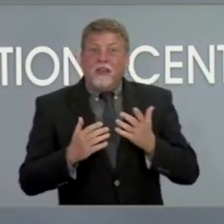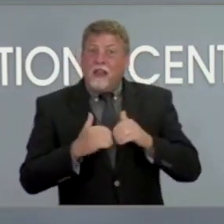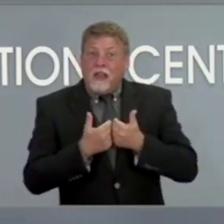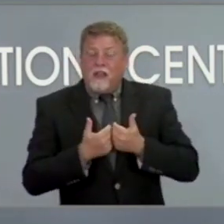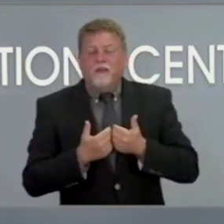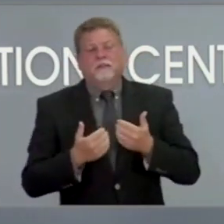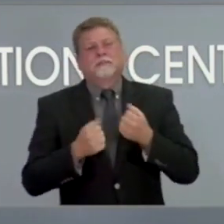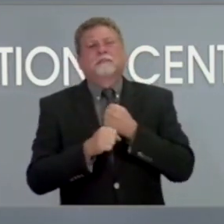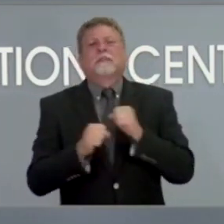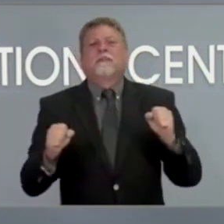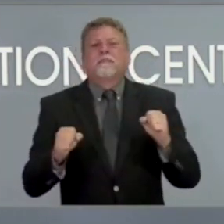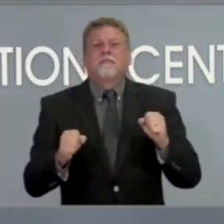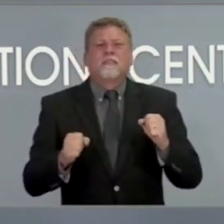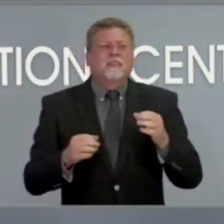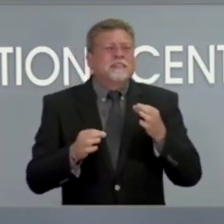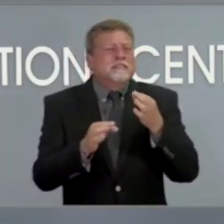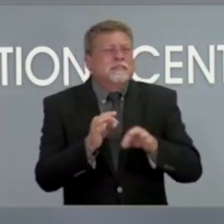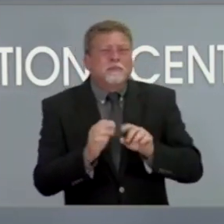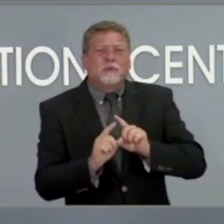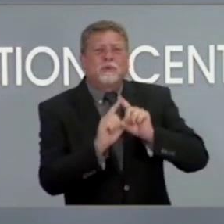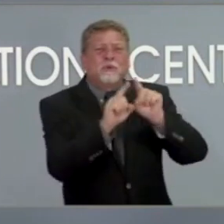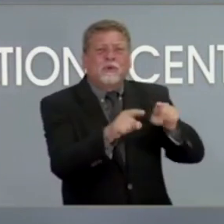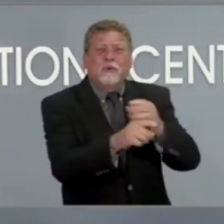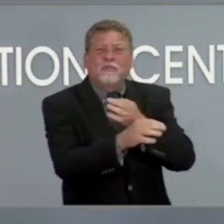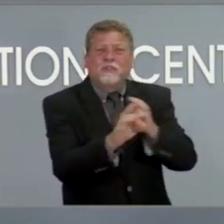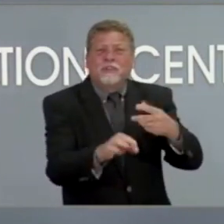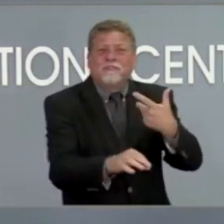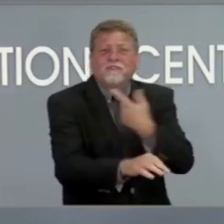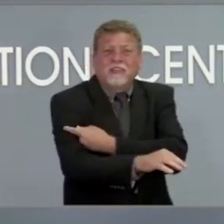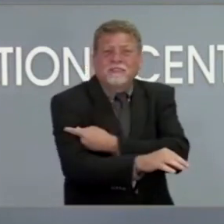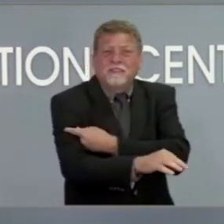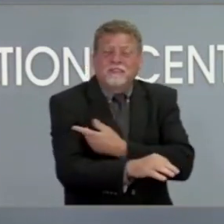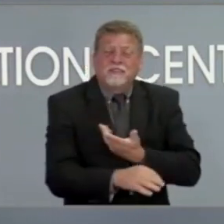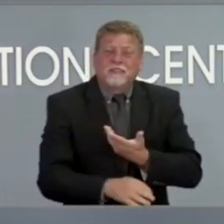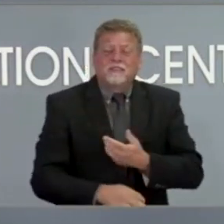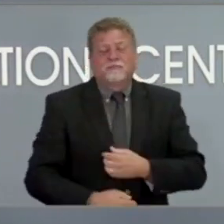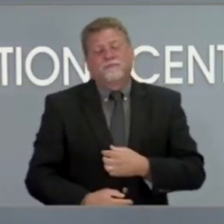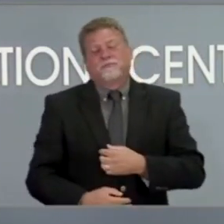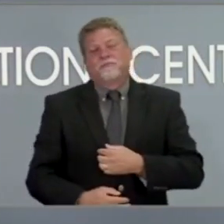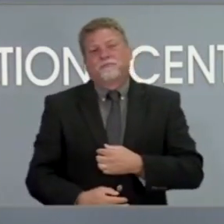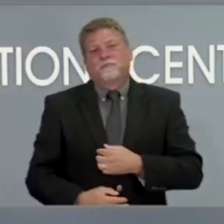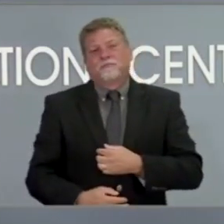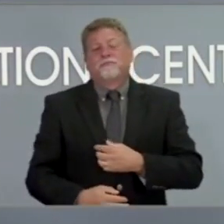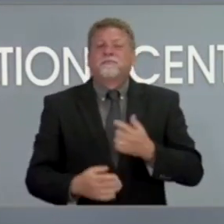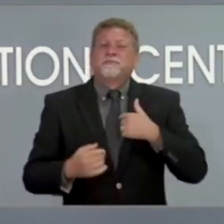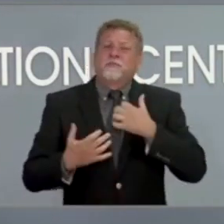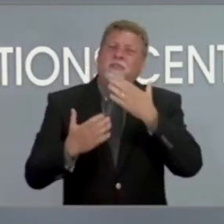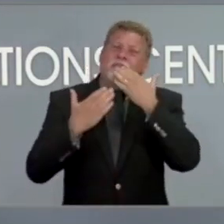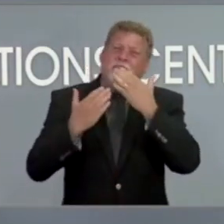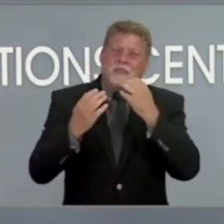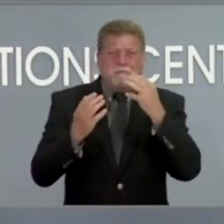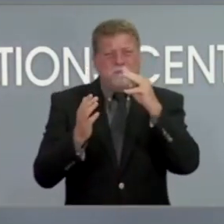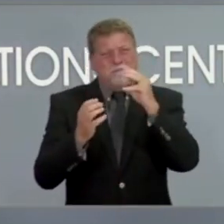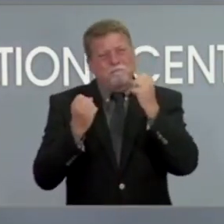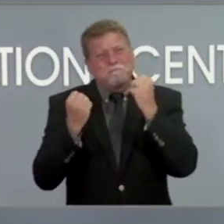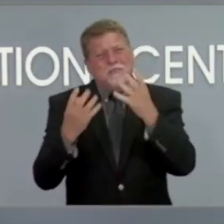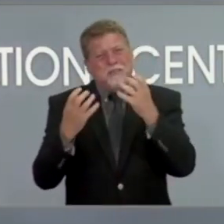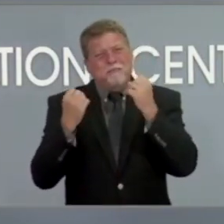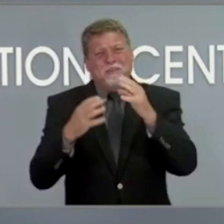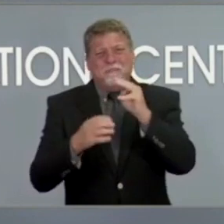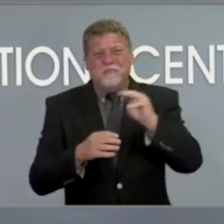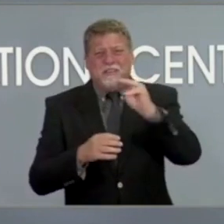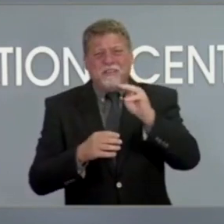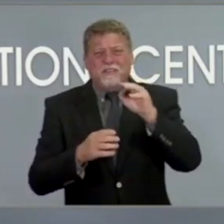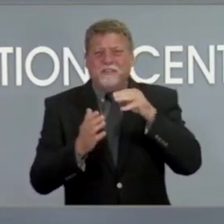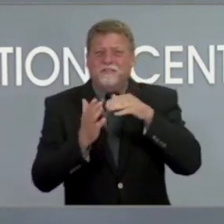easy, free vaccine. I want to thank the millions of North Carolinians who've stepped up to get one, but